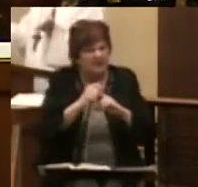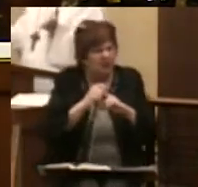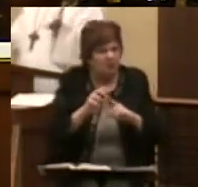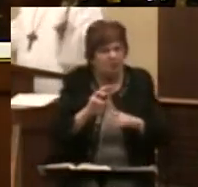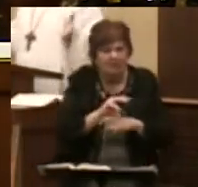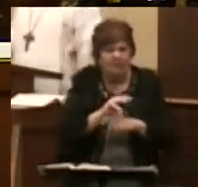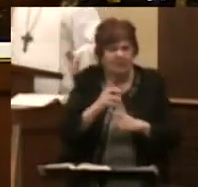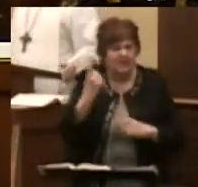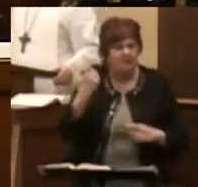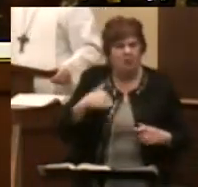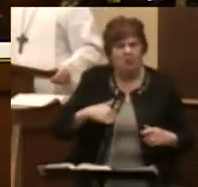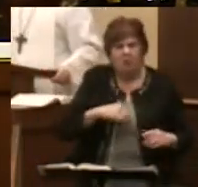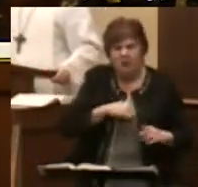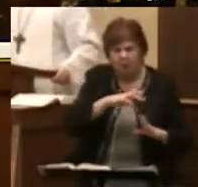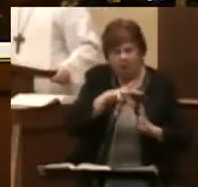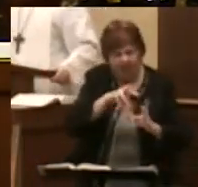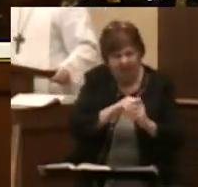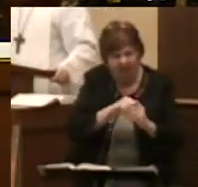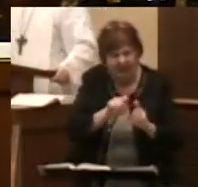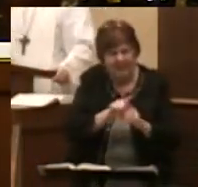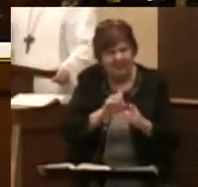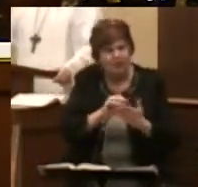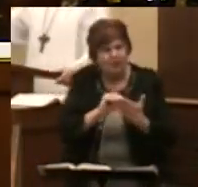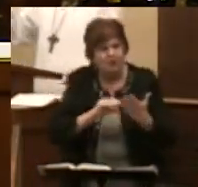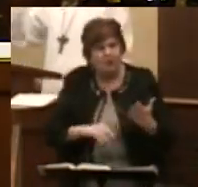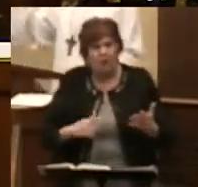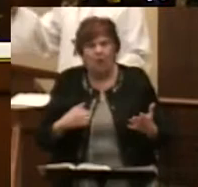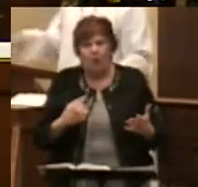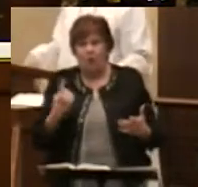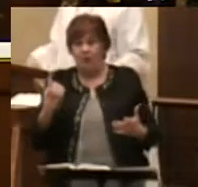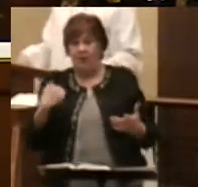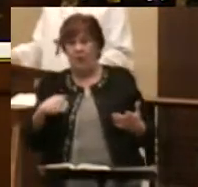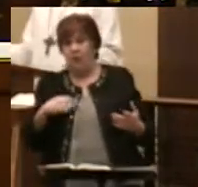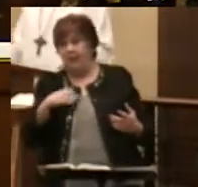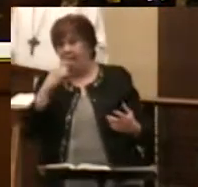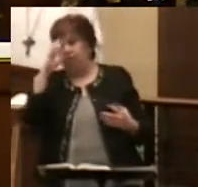that we were presently involved in as students or it could be one we thought of.